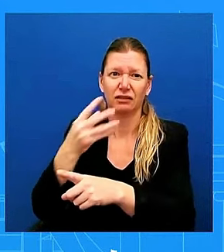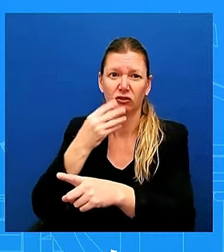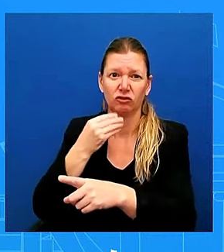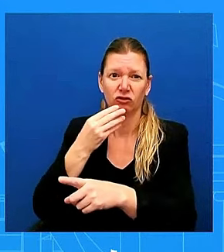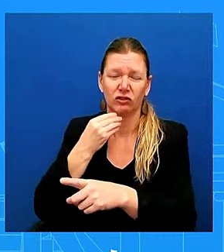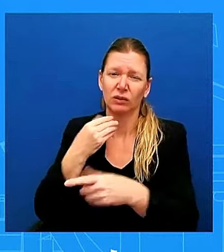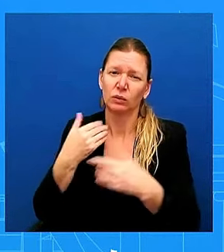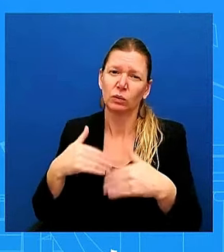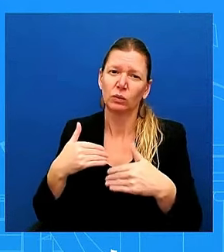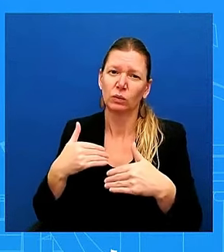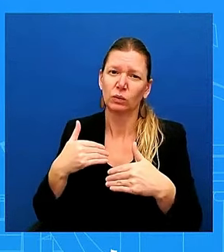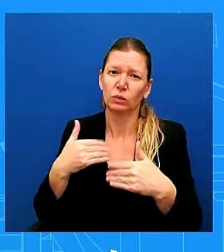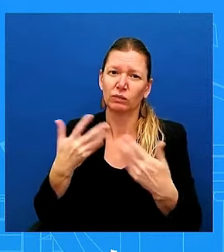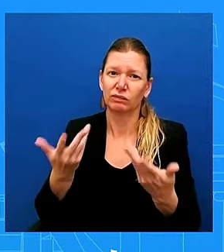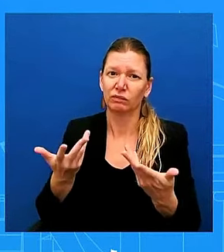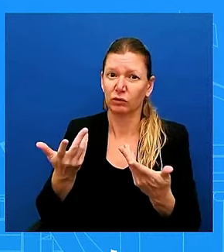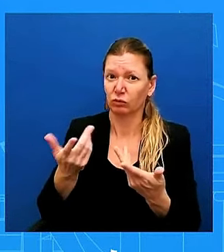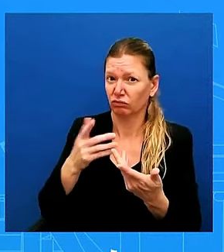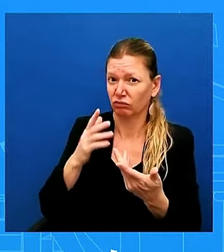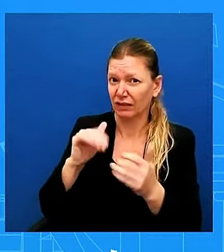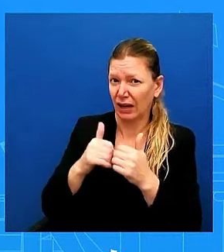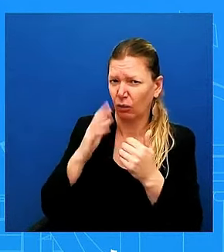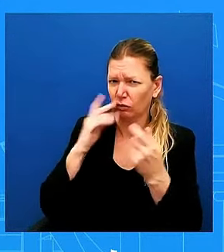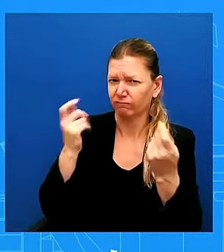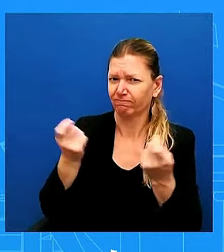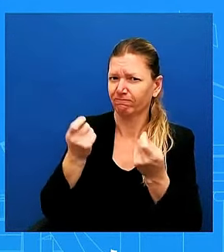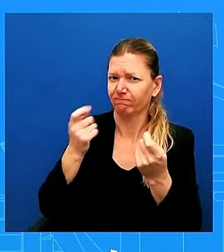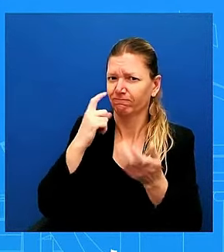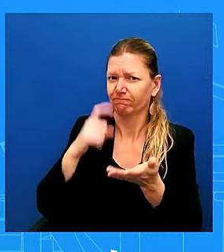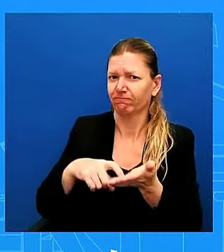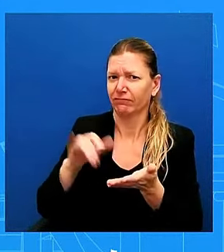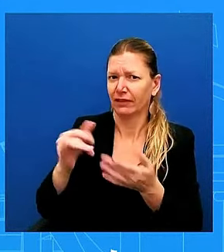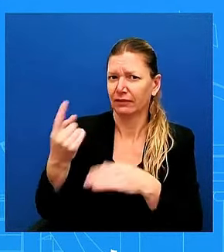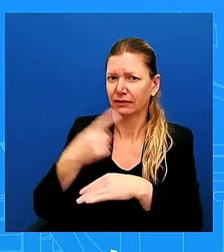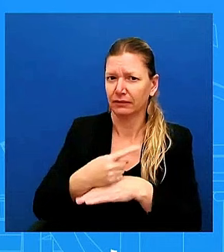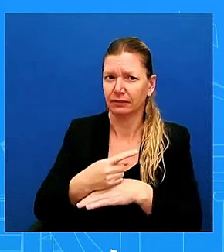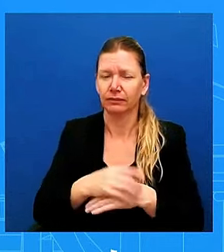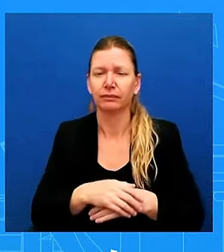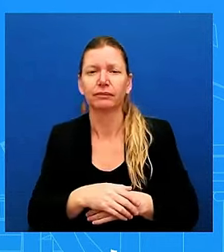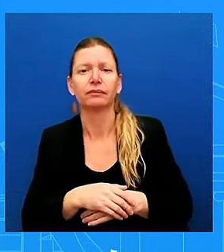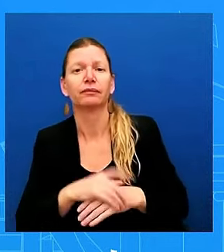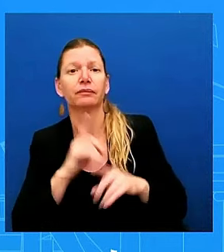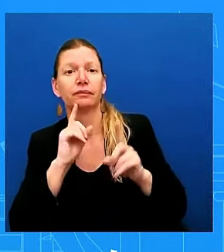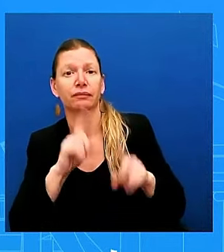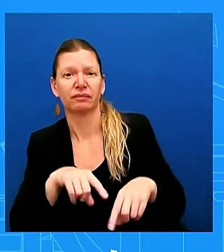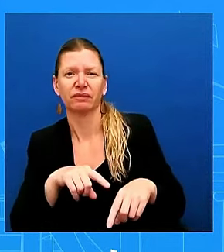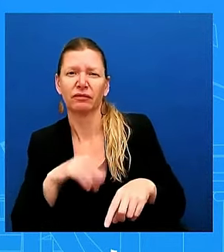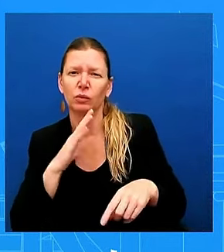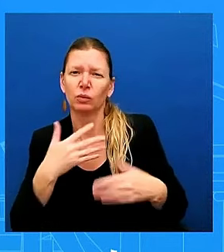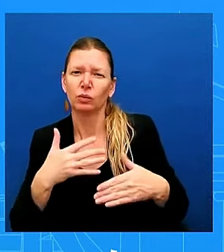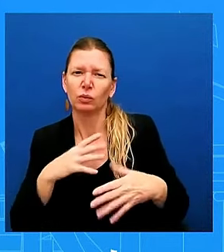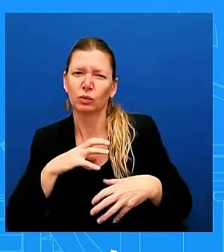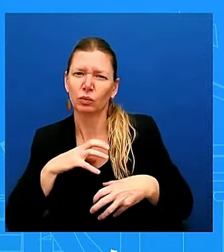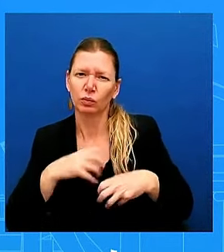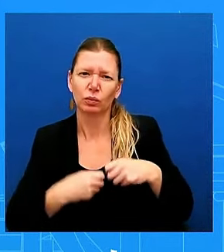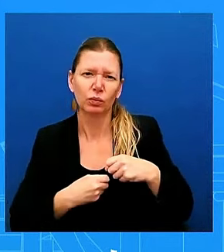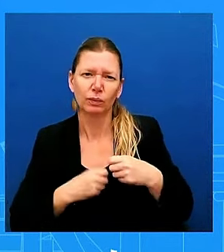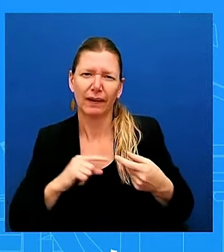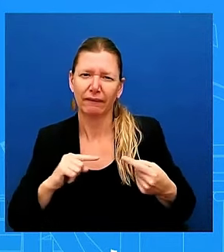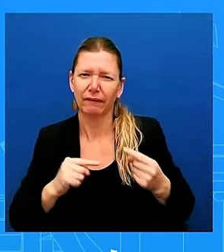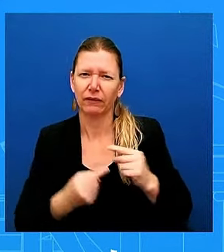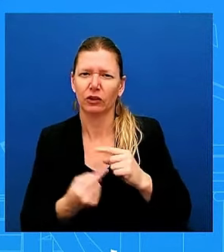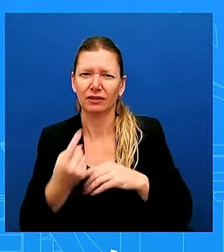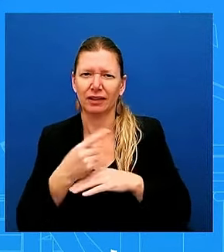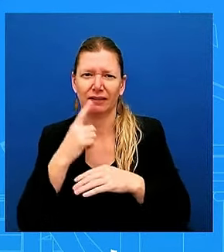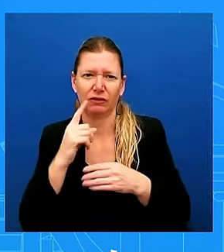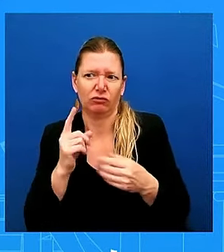Uh, and so we will have more to share, uh, on, uh, how we will be commemorating, uh, that devastating day that we saw